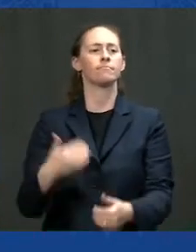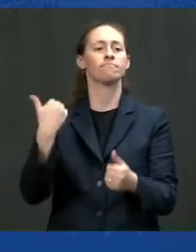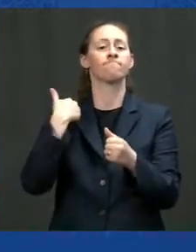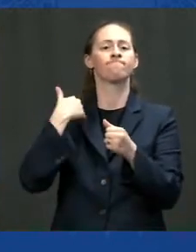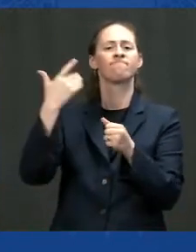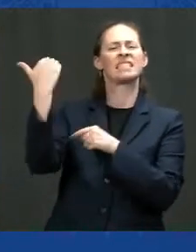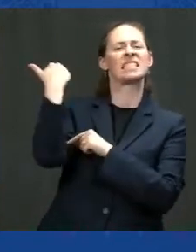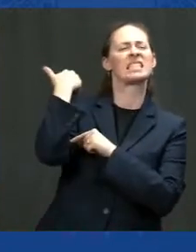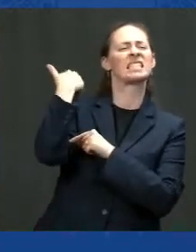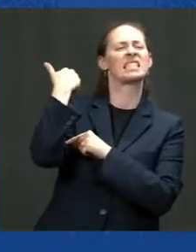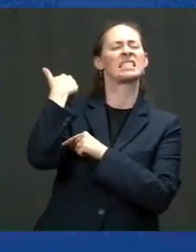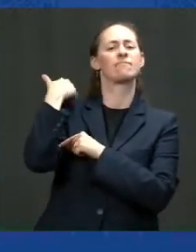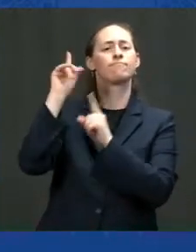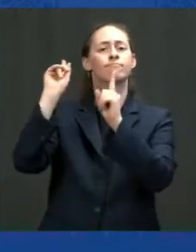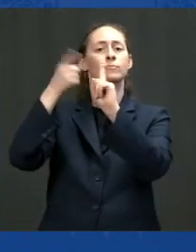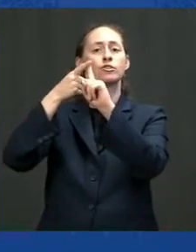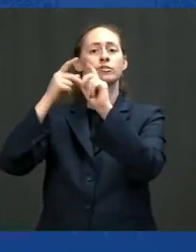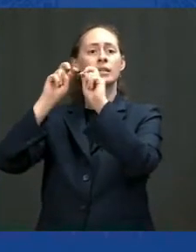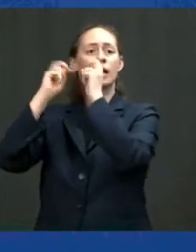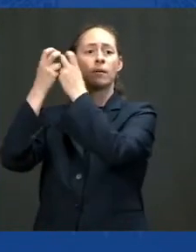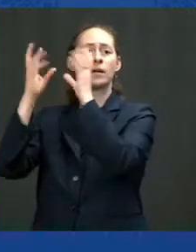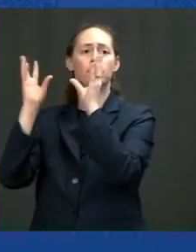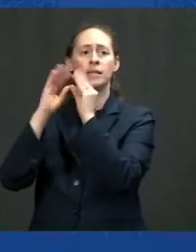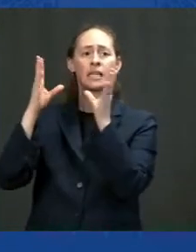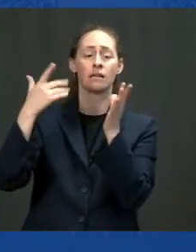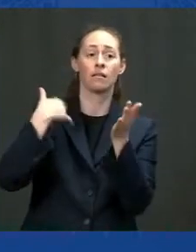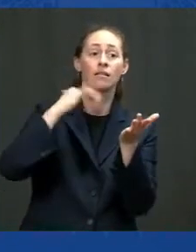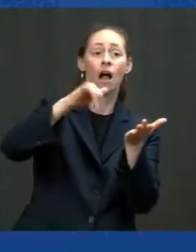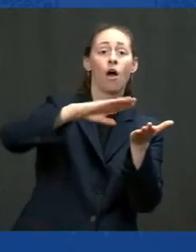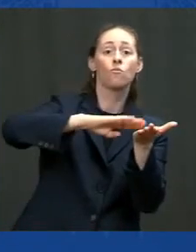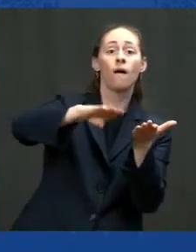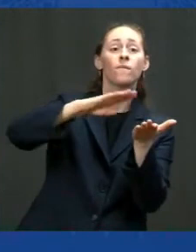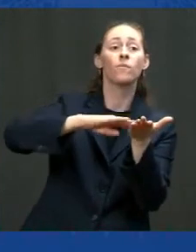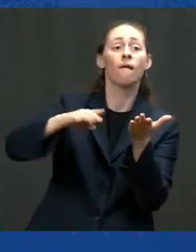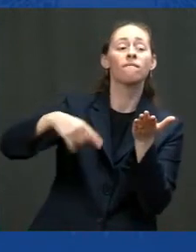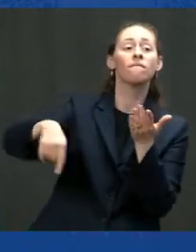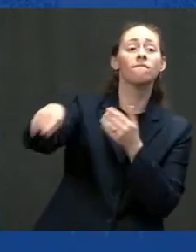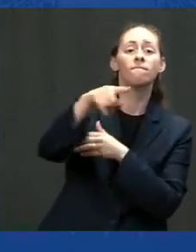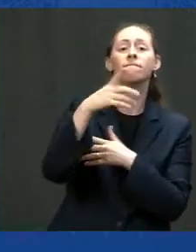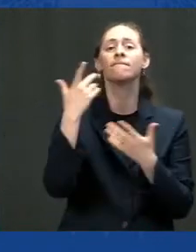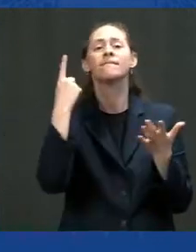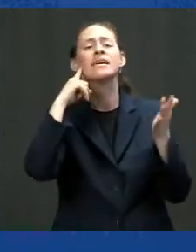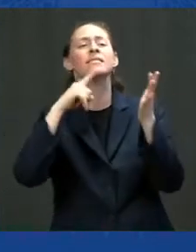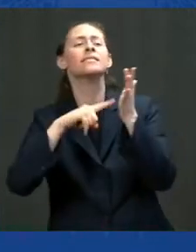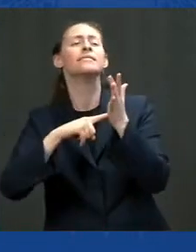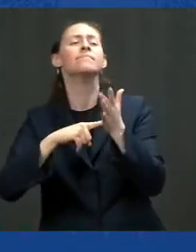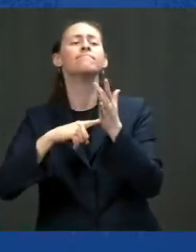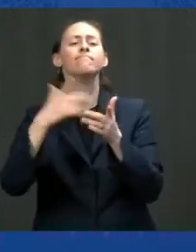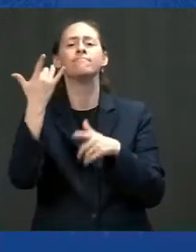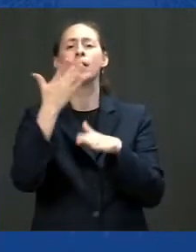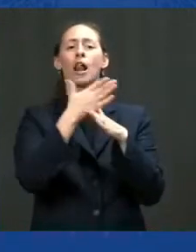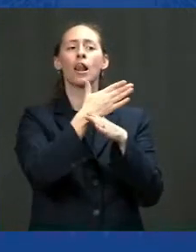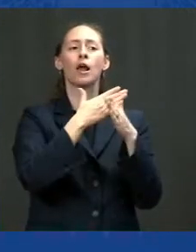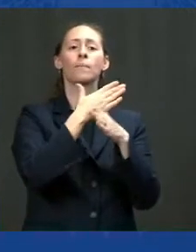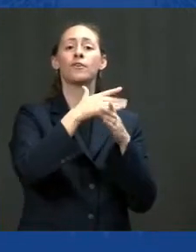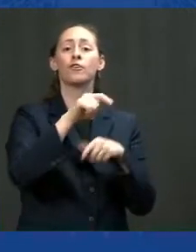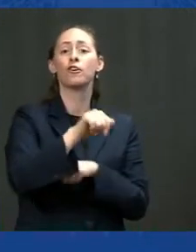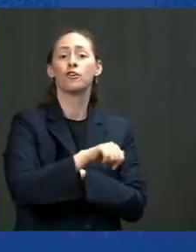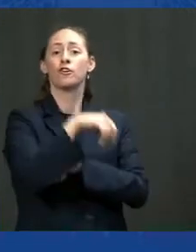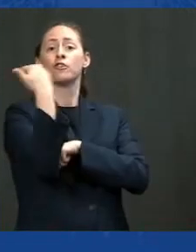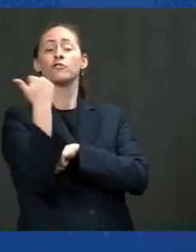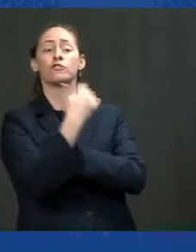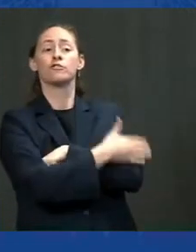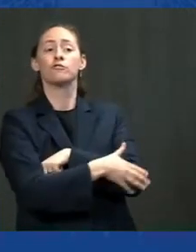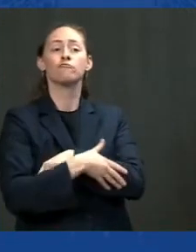agency wants to issue a waiver, they're buying forest company, the Forest Department is buying